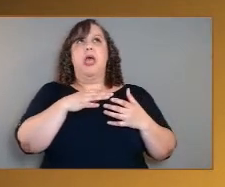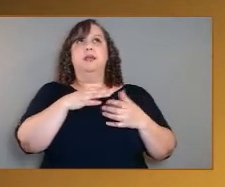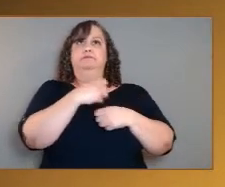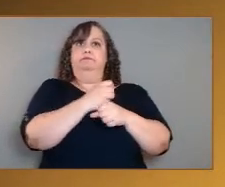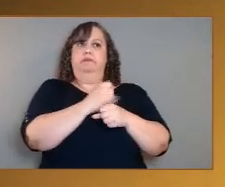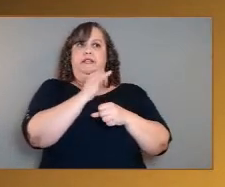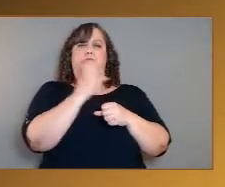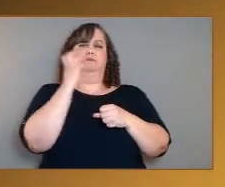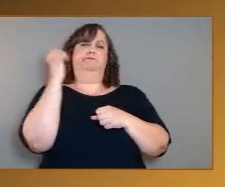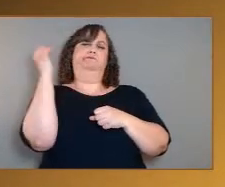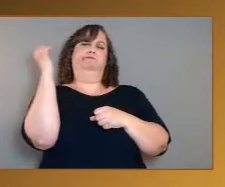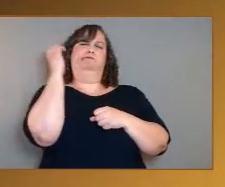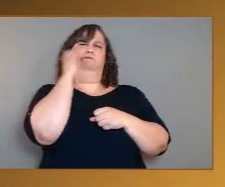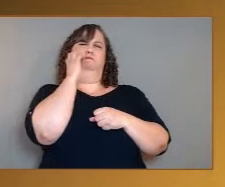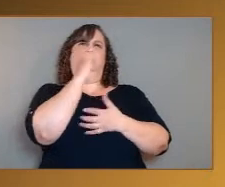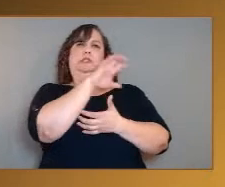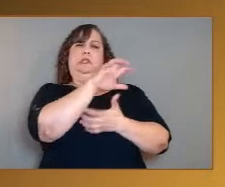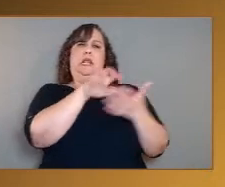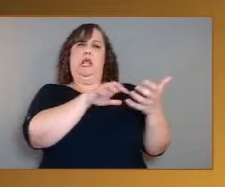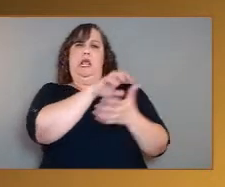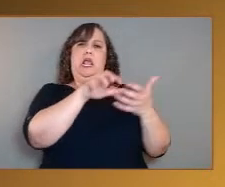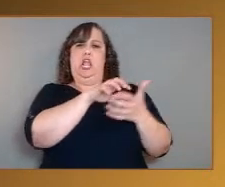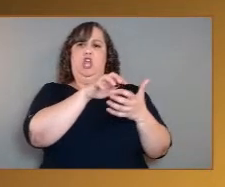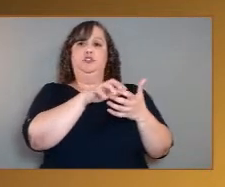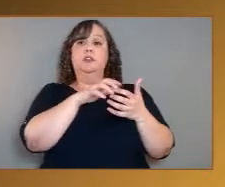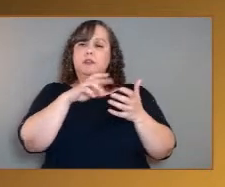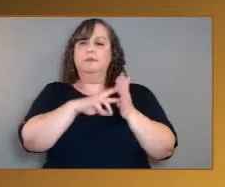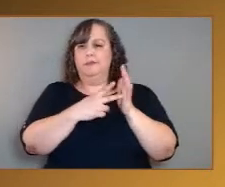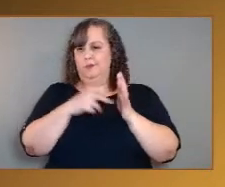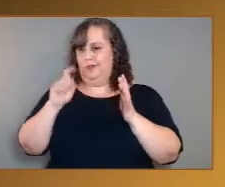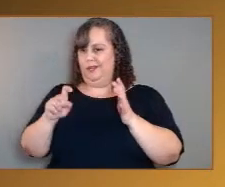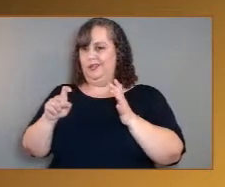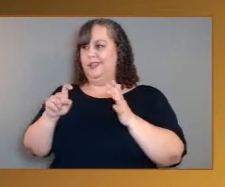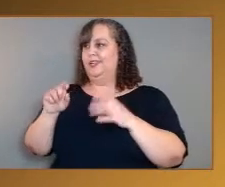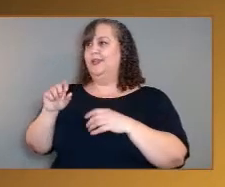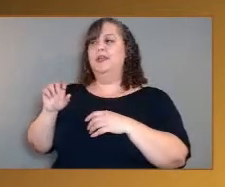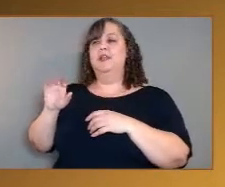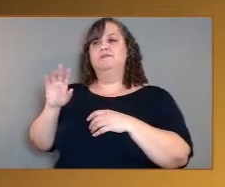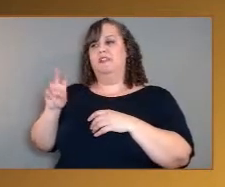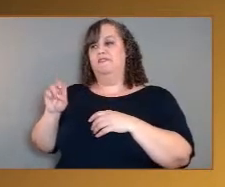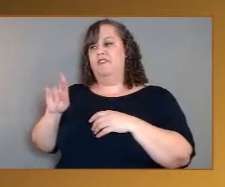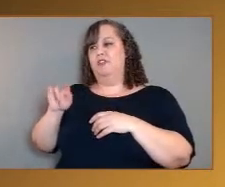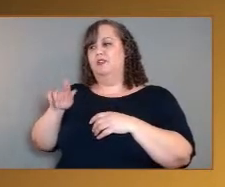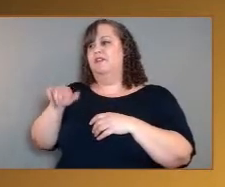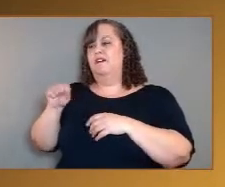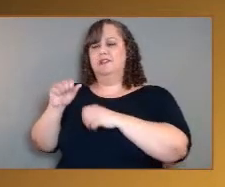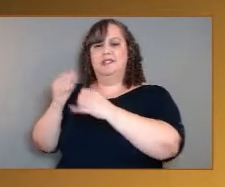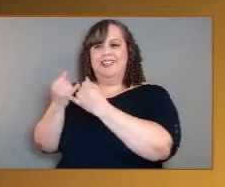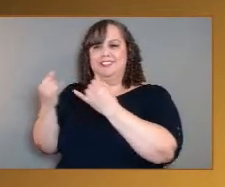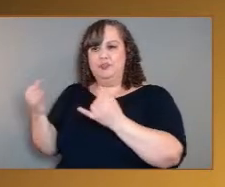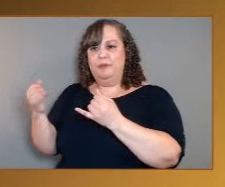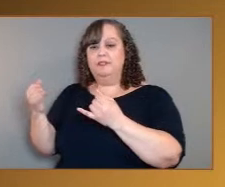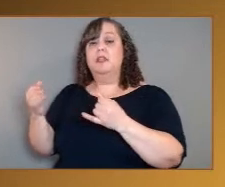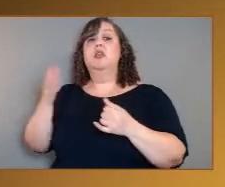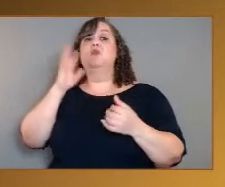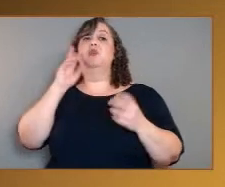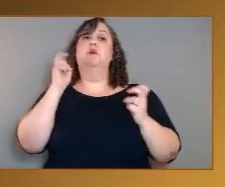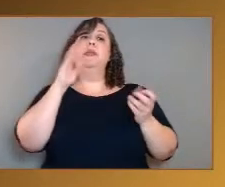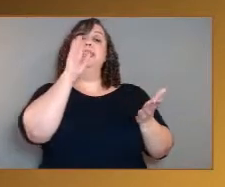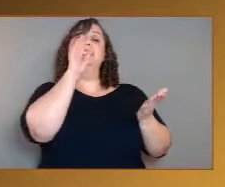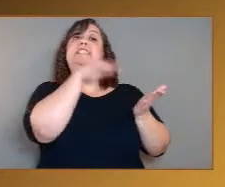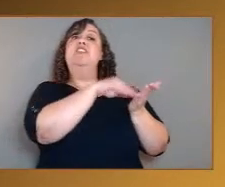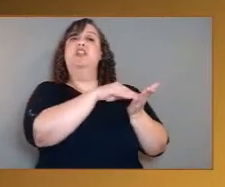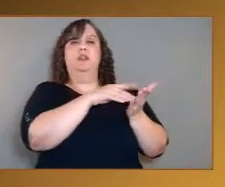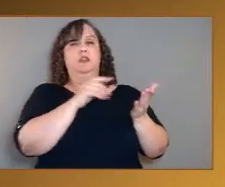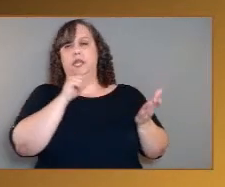difficult to see through, needing instruments like Sue has. But we'll be sniffing those with instruments, not human noses, to measure what they're made of